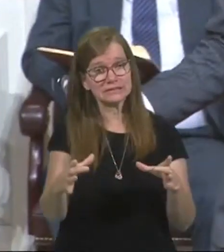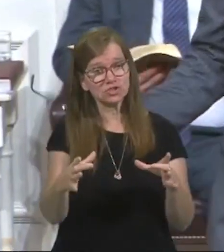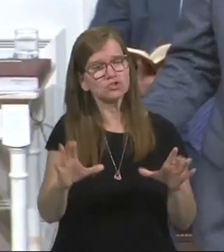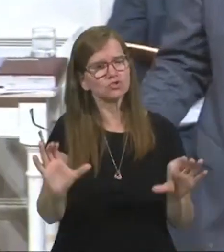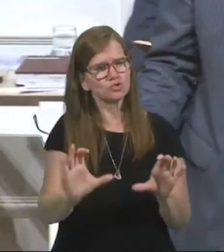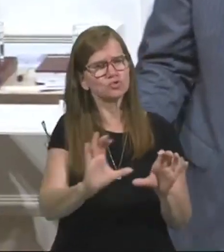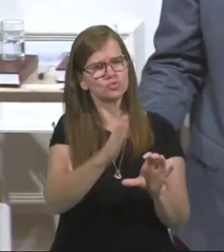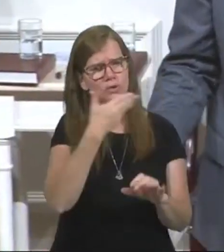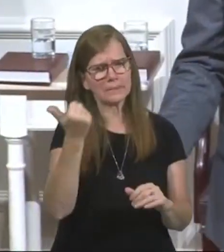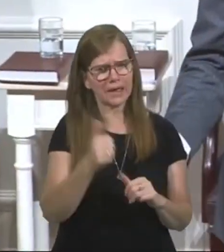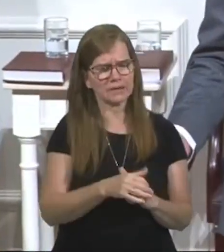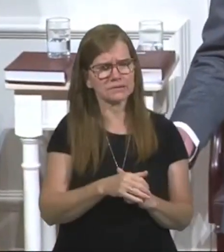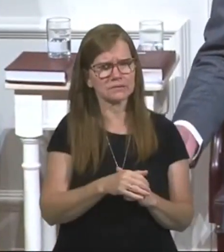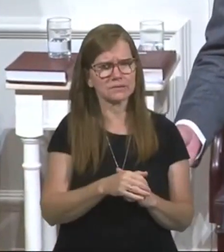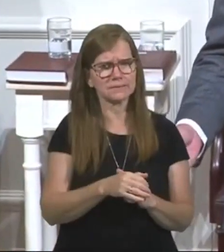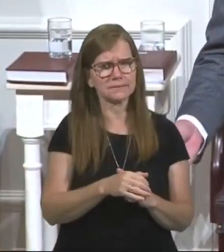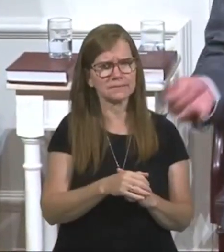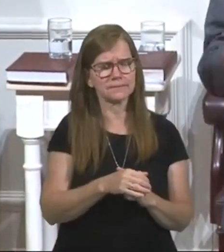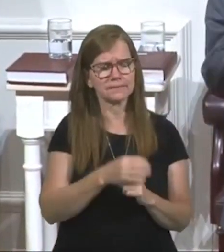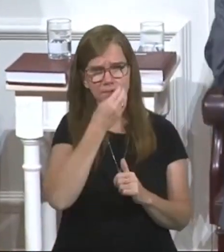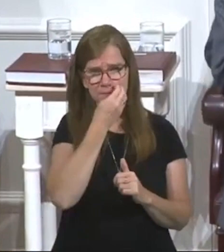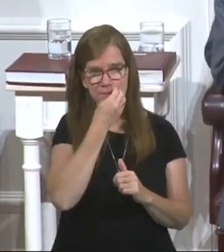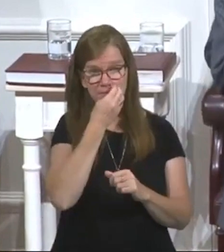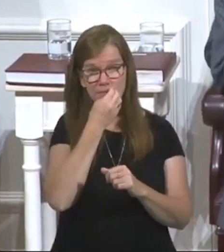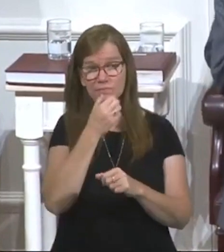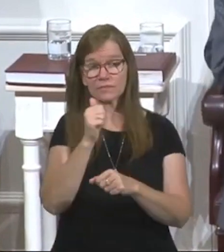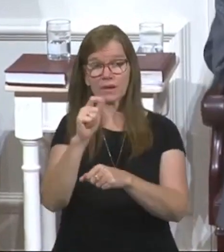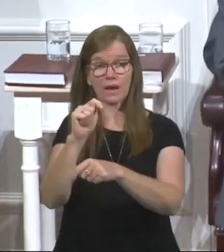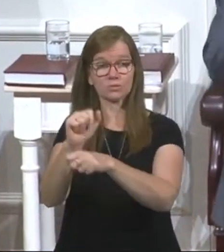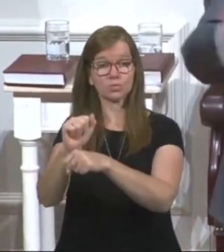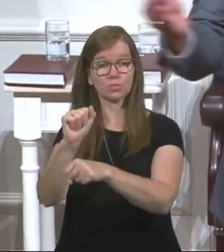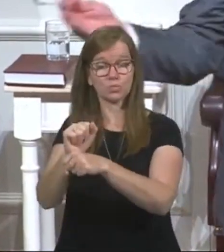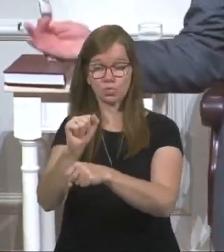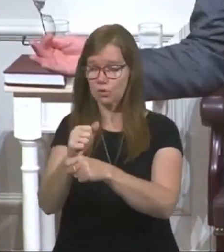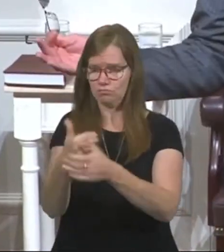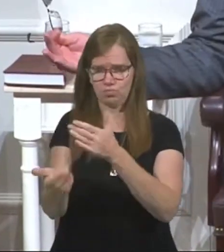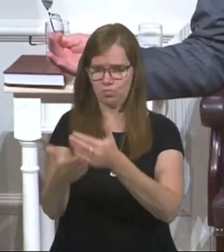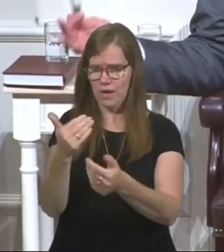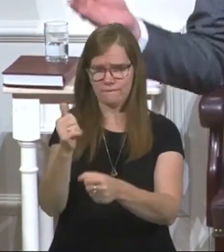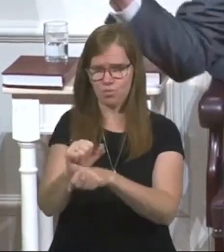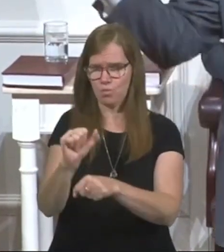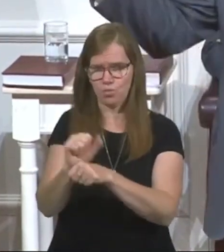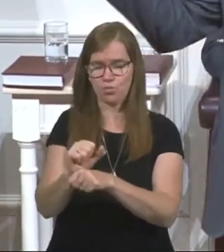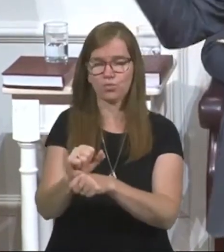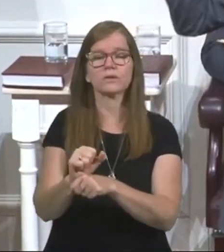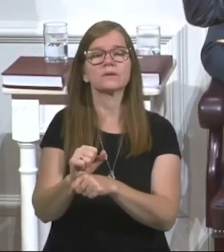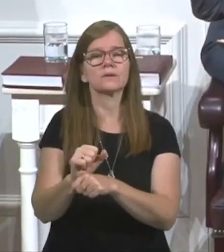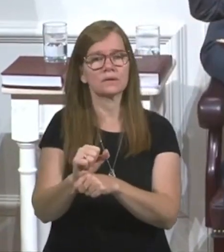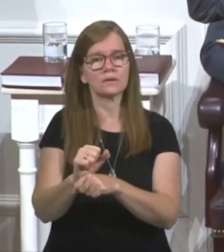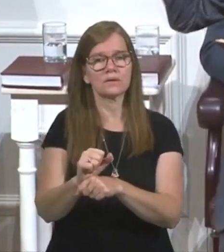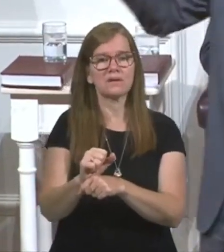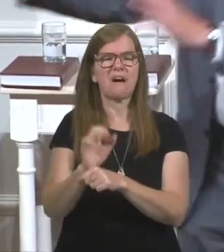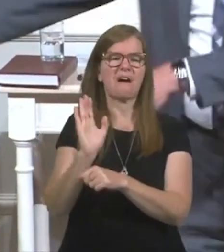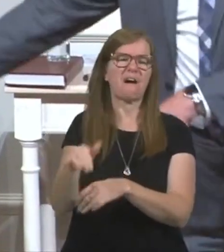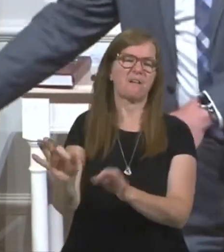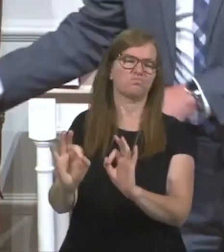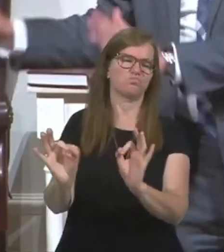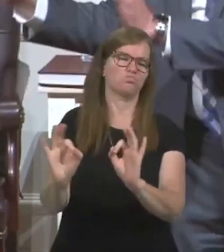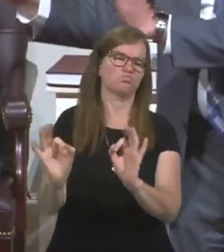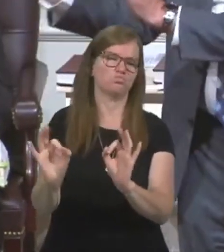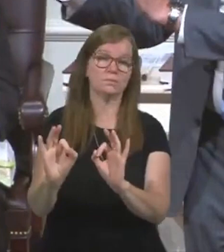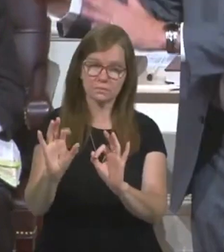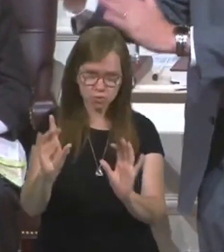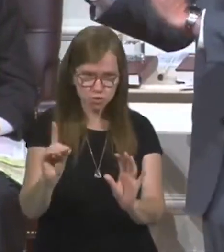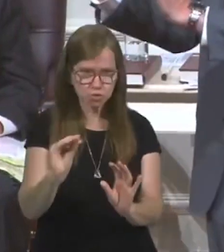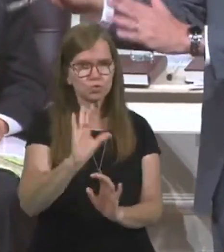the best of your ability. At work, whatever it is God's given us to do, oh, that's not a big thing. don't get to